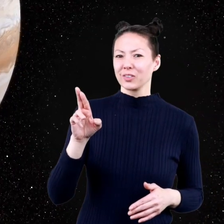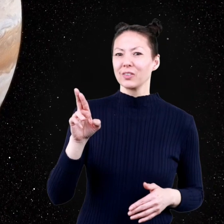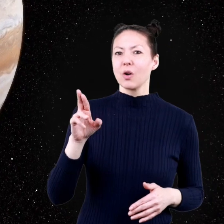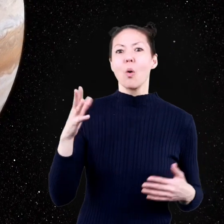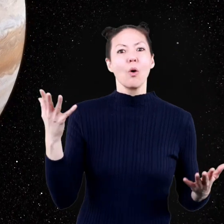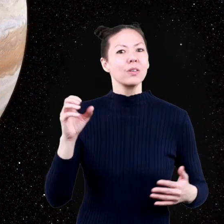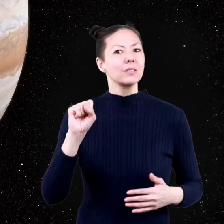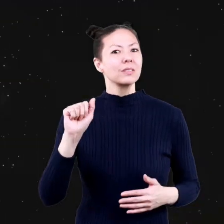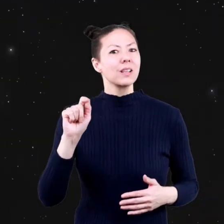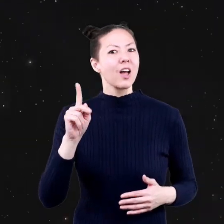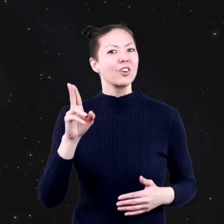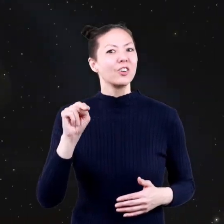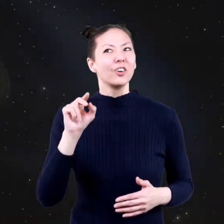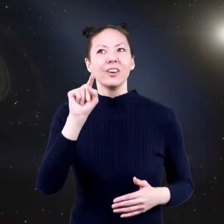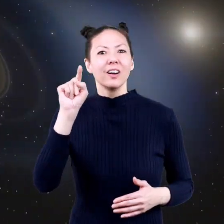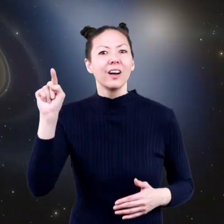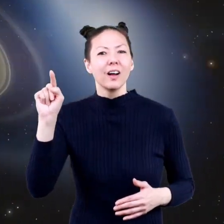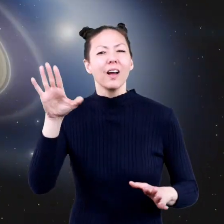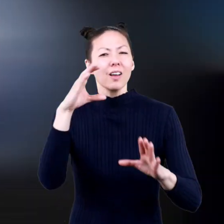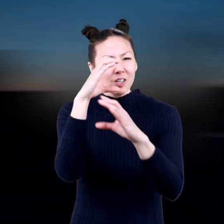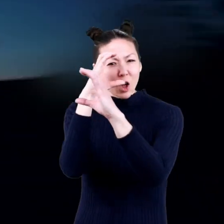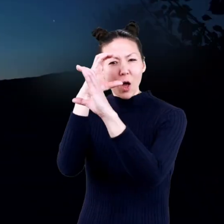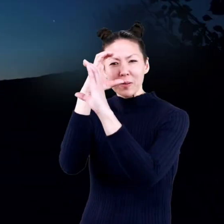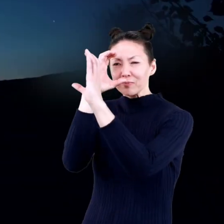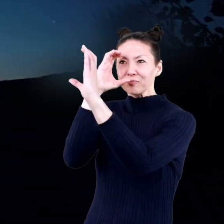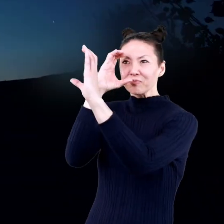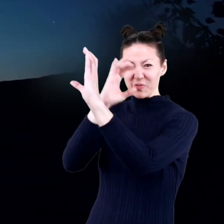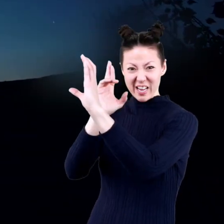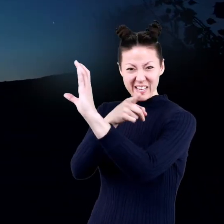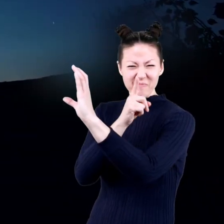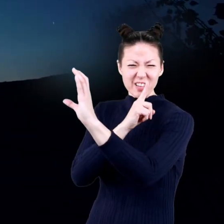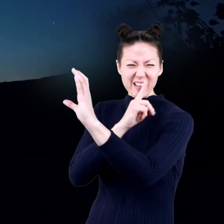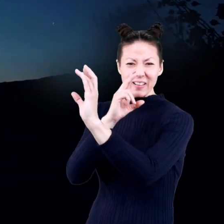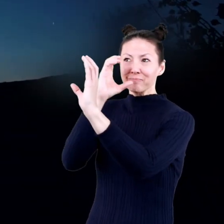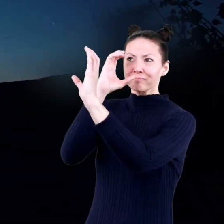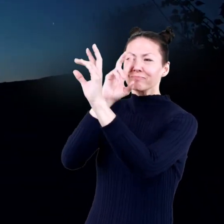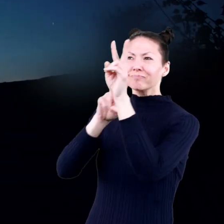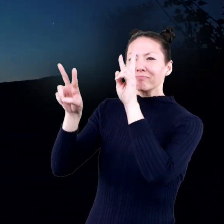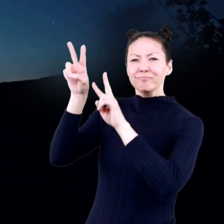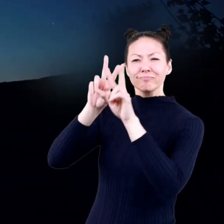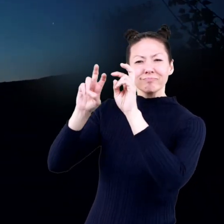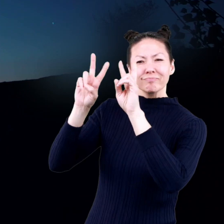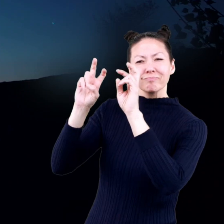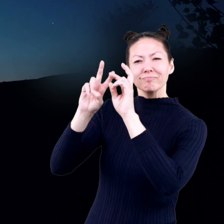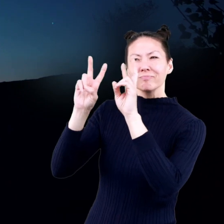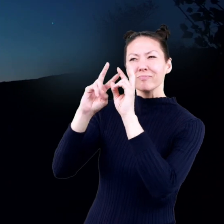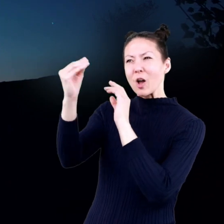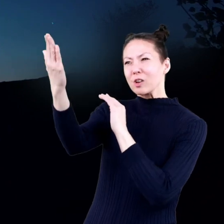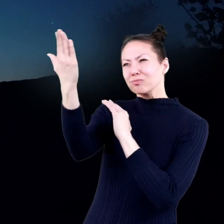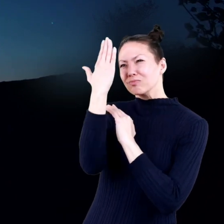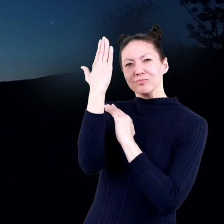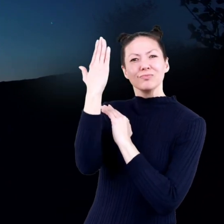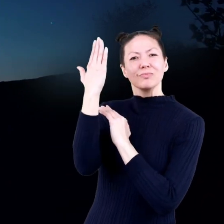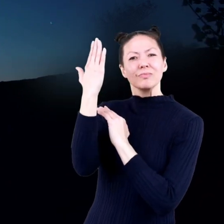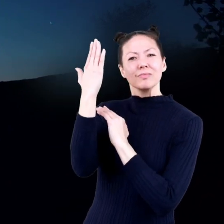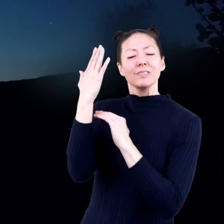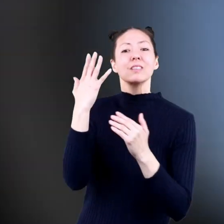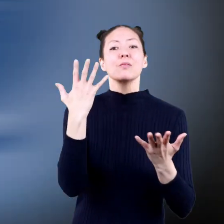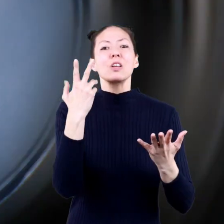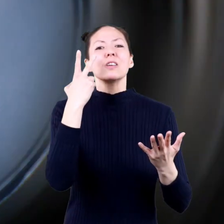Jupiter, or Saturn. But let's take our pretend telescopes out and examine things more closely.